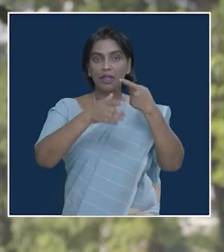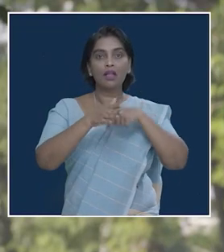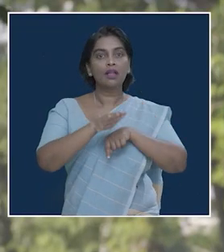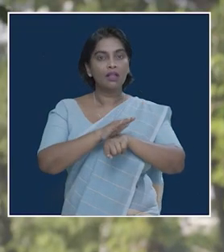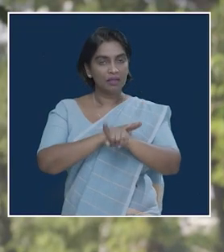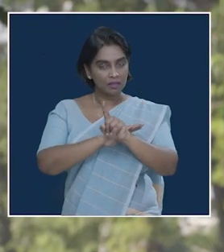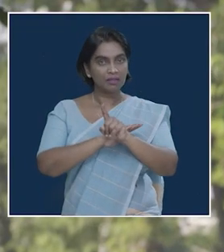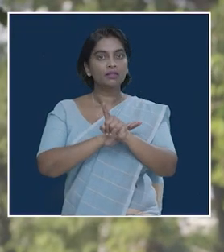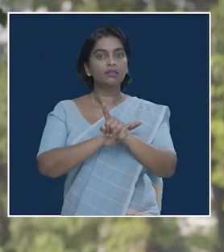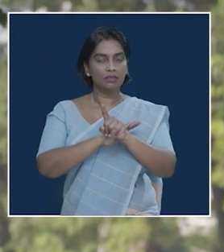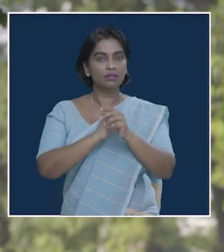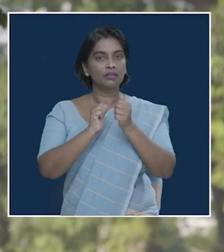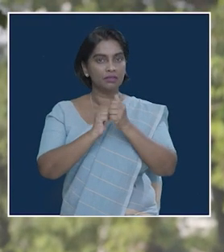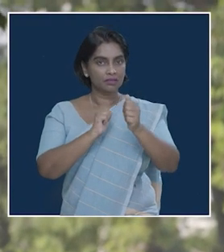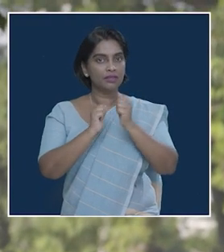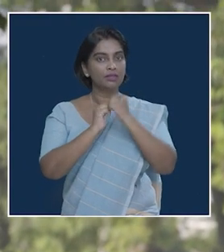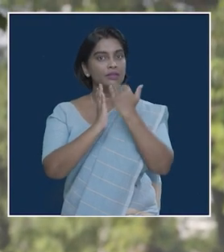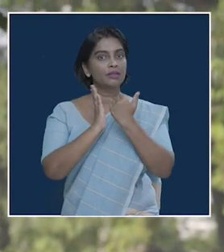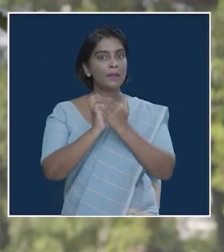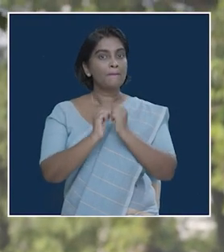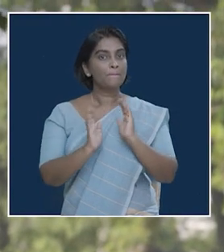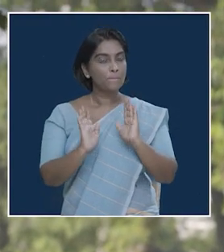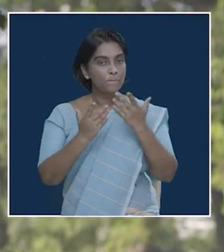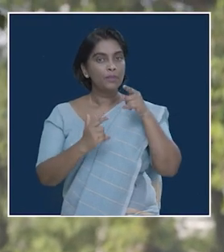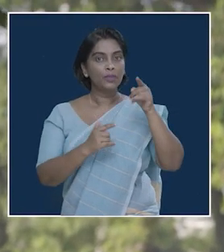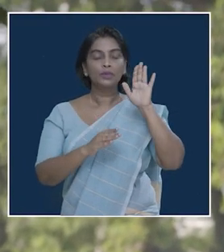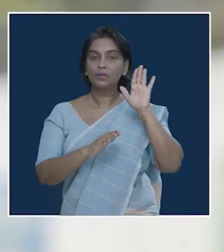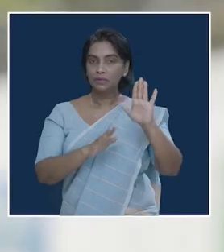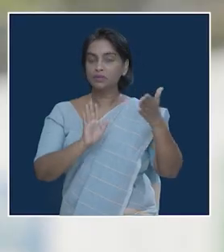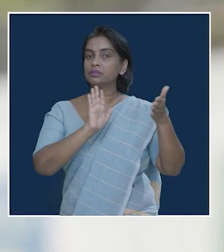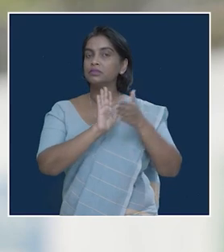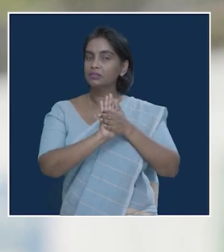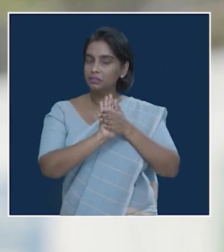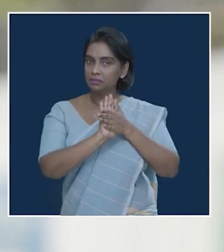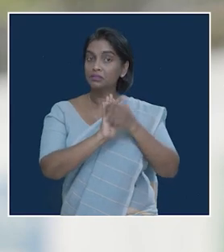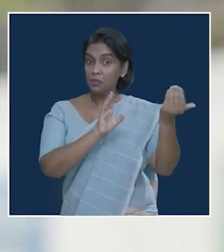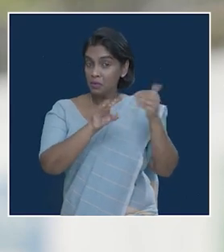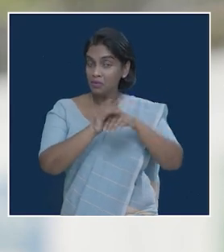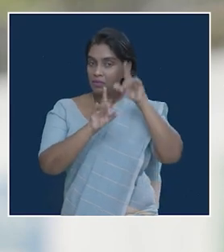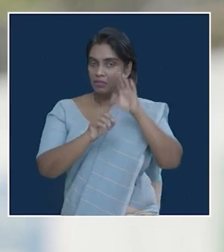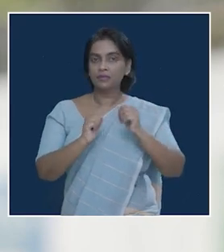UNDP. We are in society